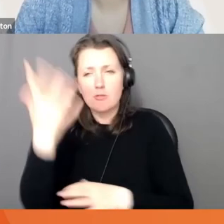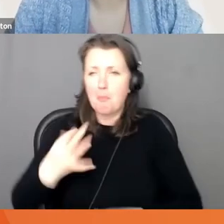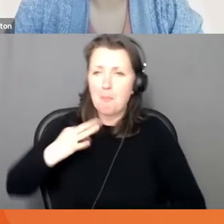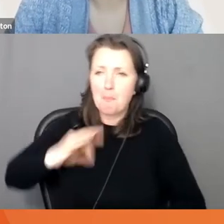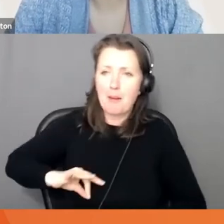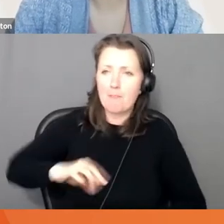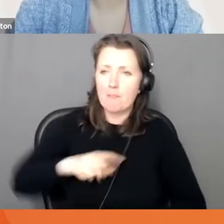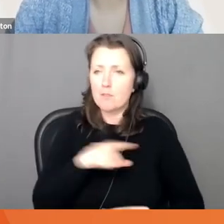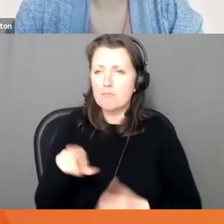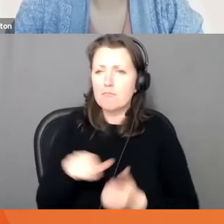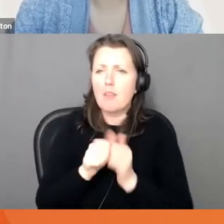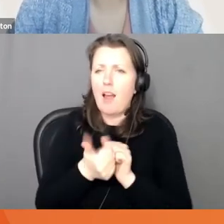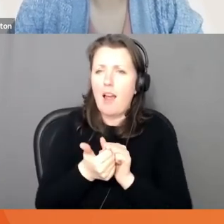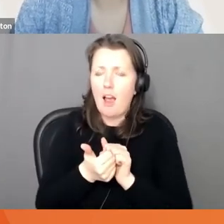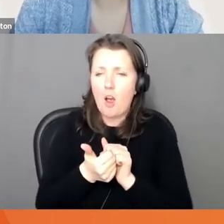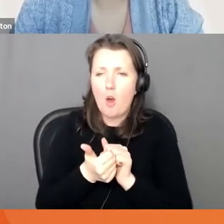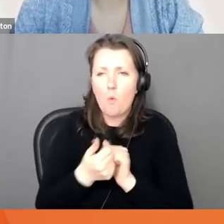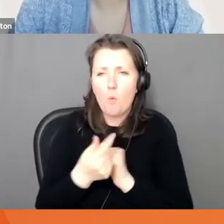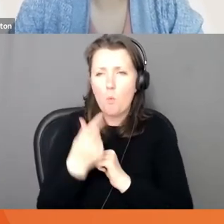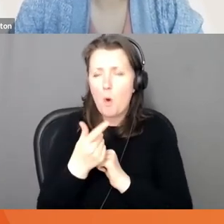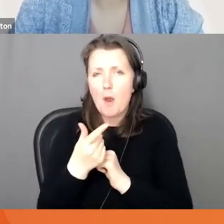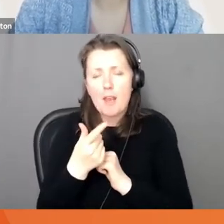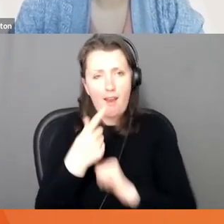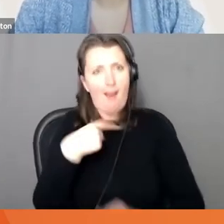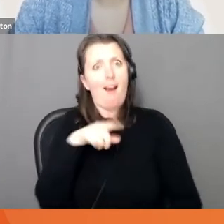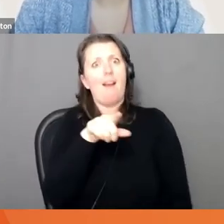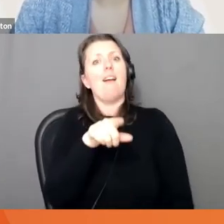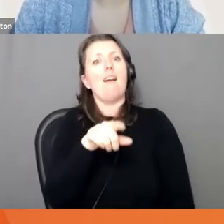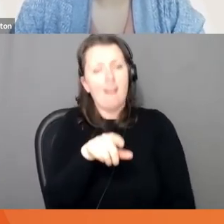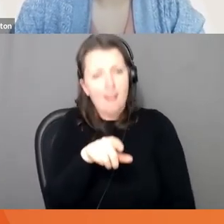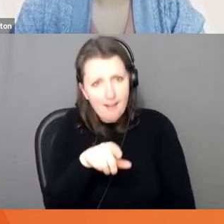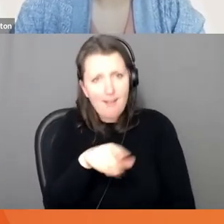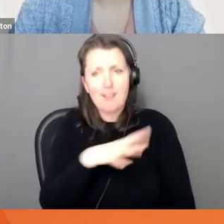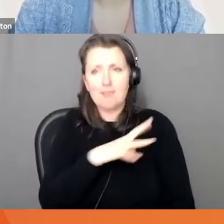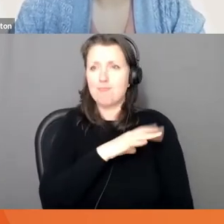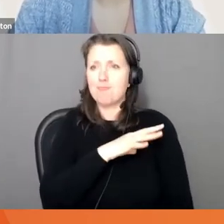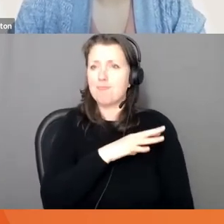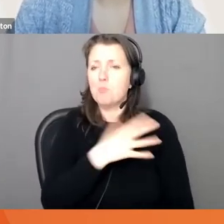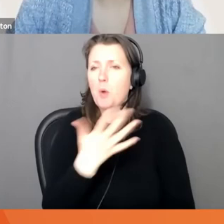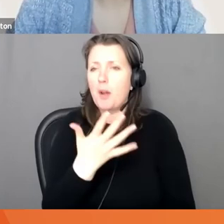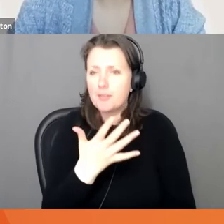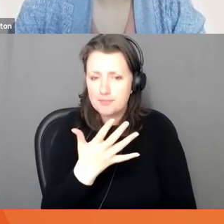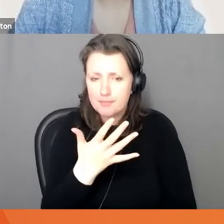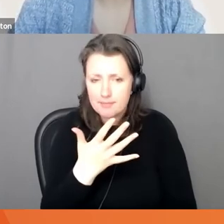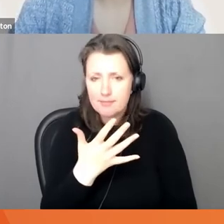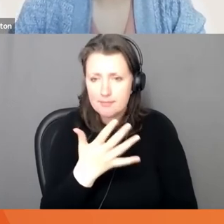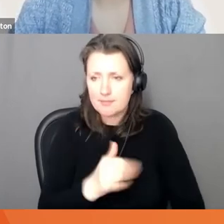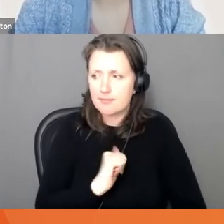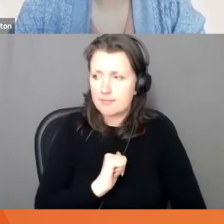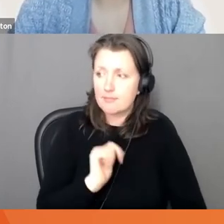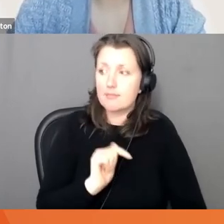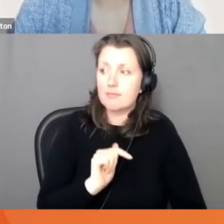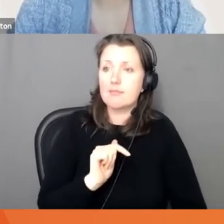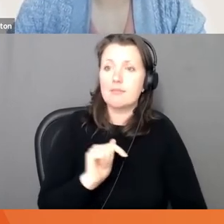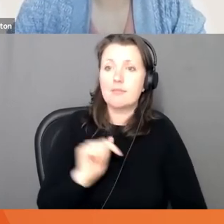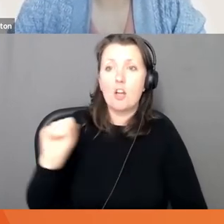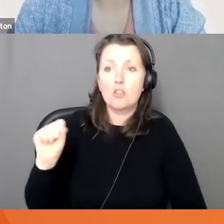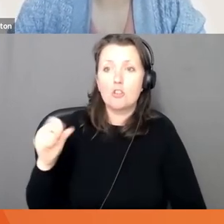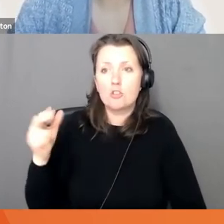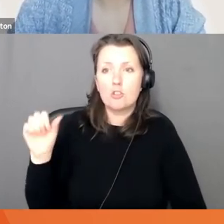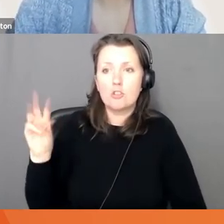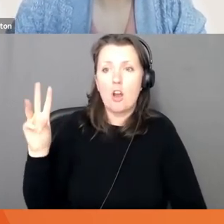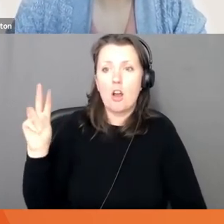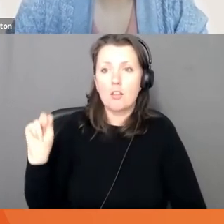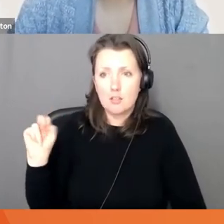today? What, what stands out for you? What are you taking? Leo, I'll just jump in and say, as you can probably see, everyone